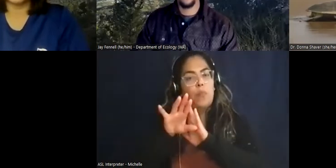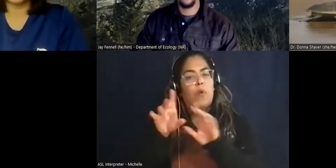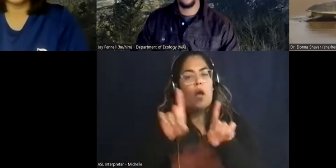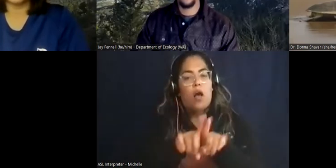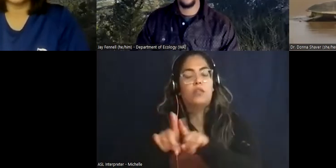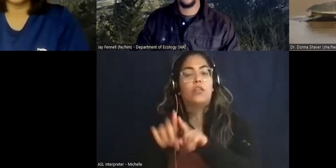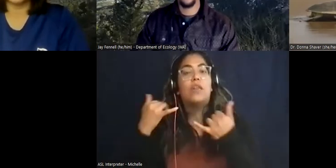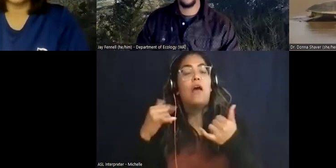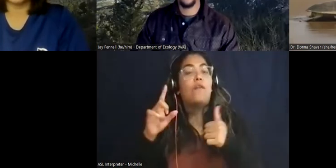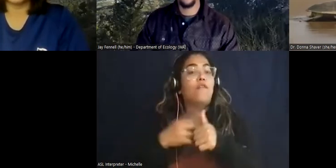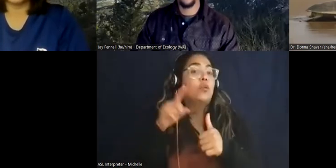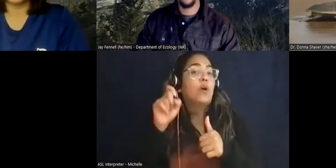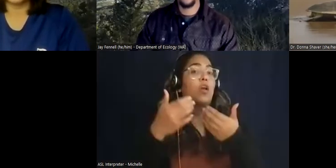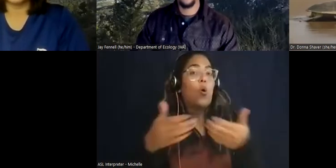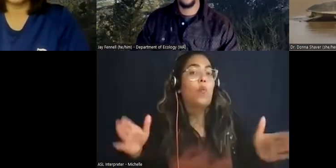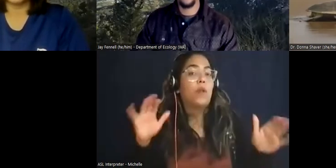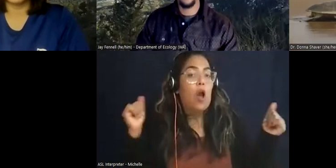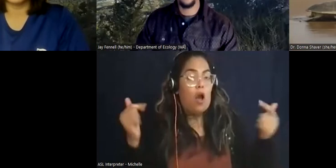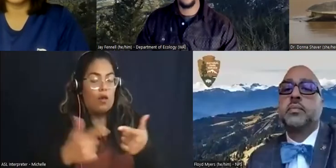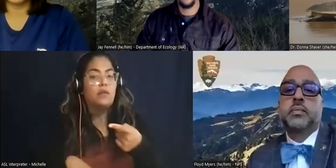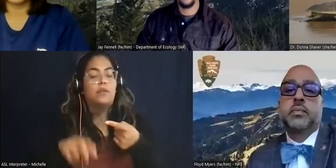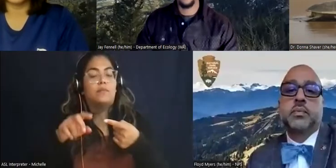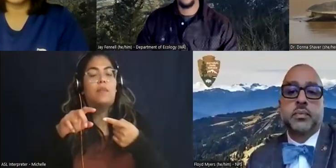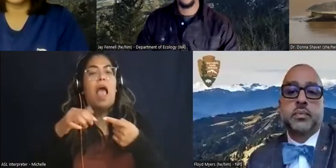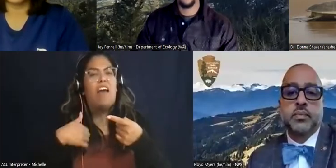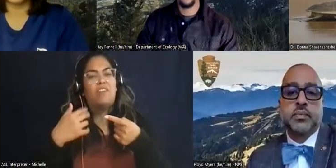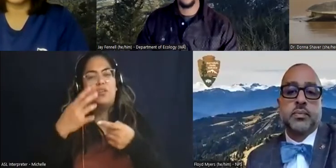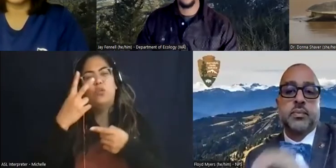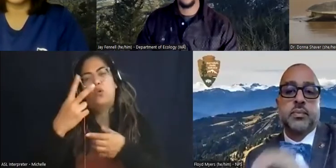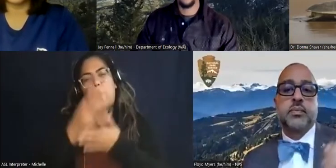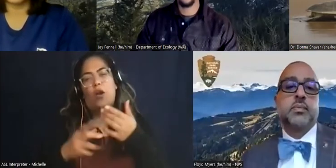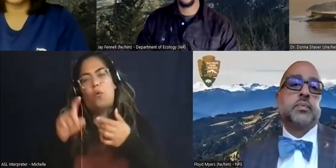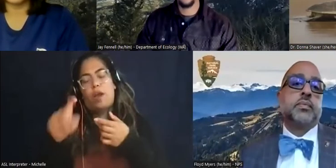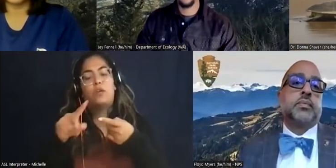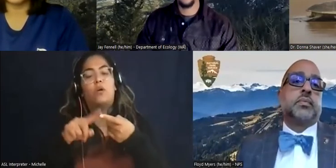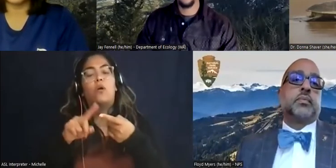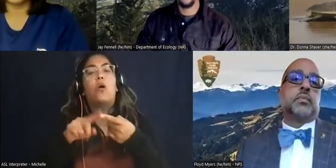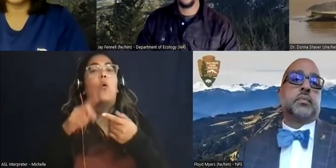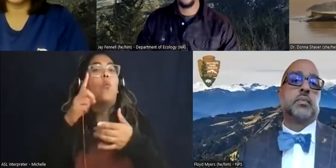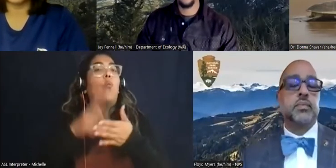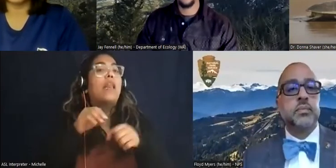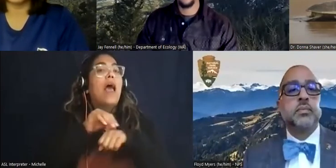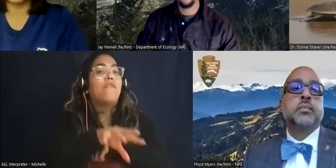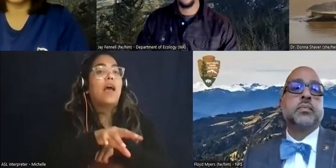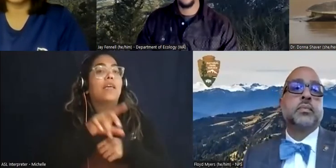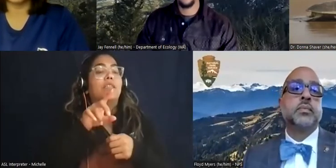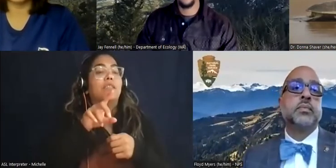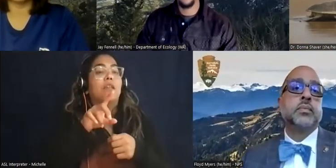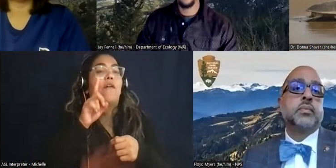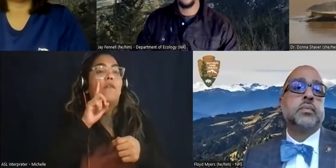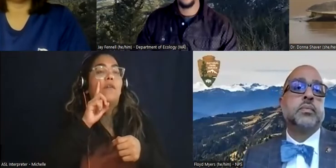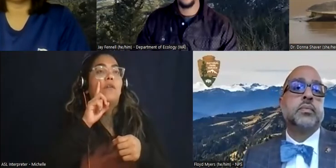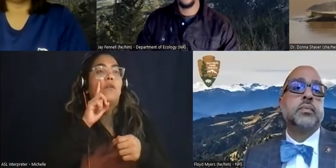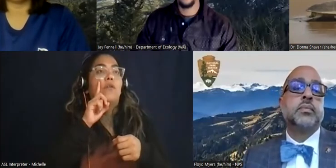panelists uh two-part question um what advice do you have for someone who's interested in working